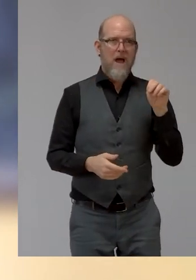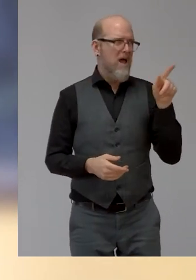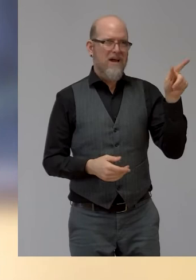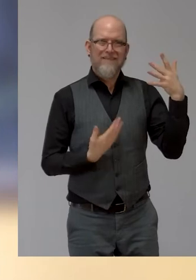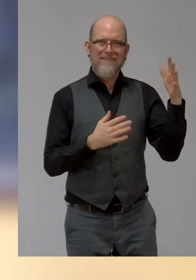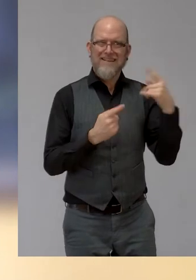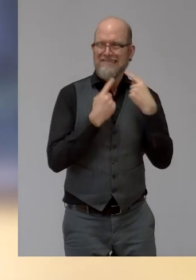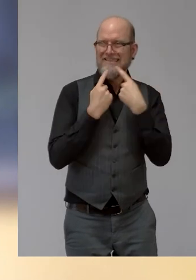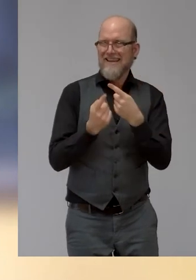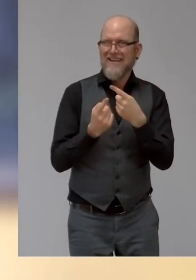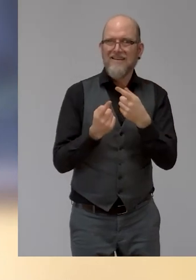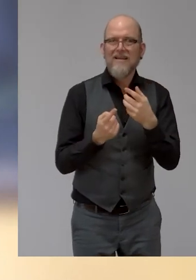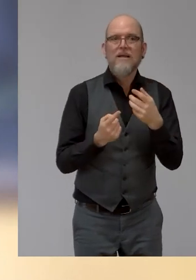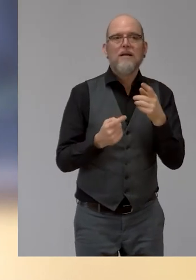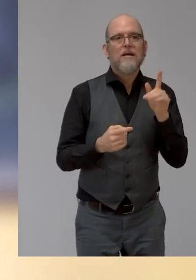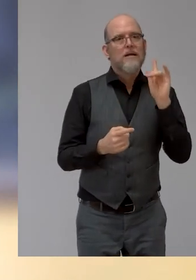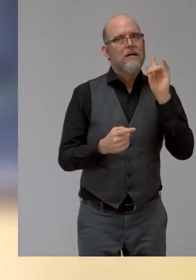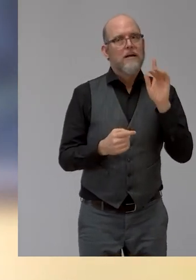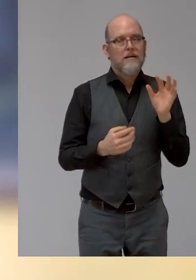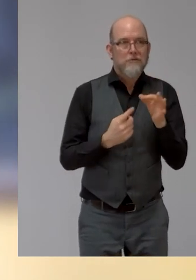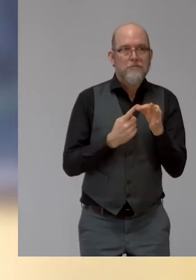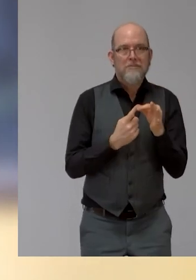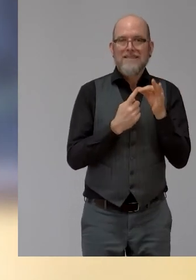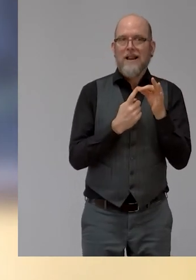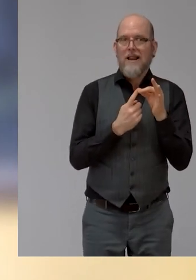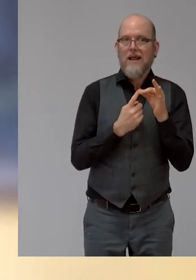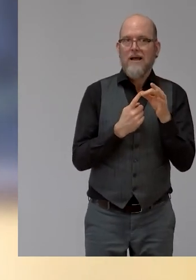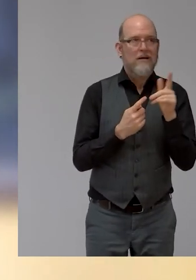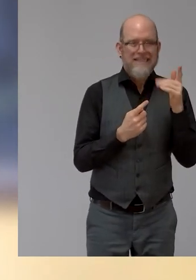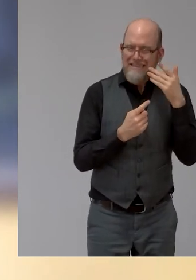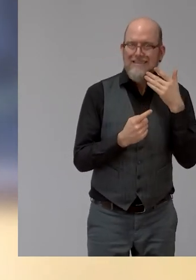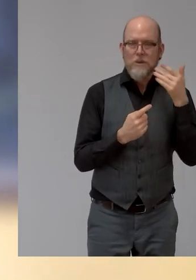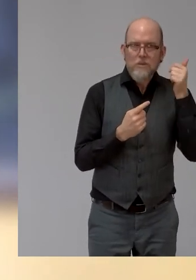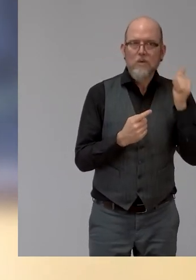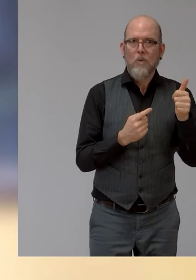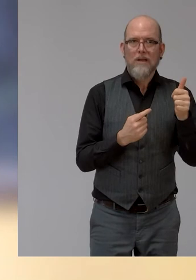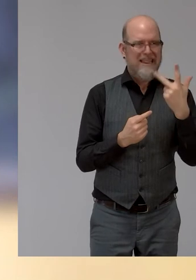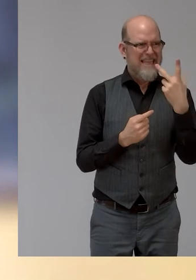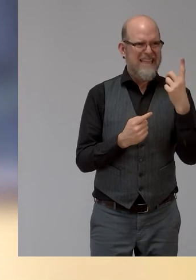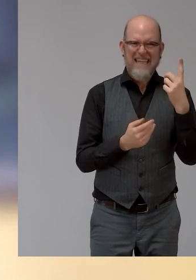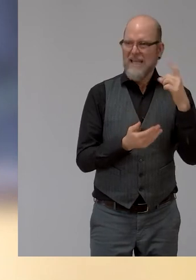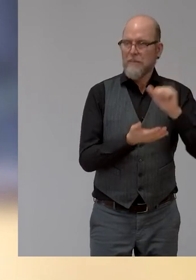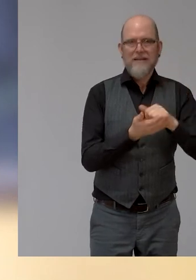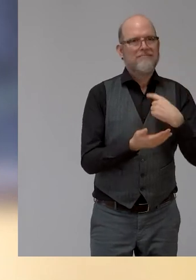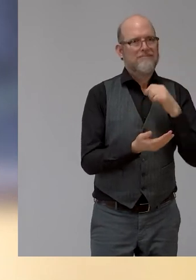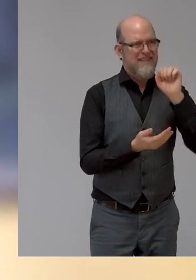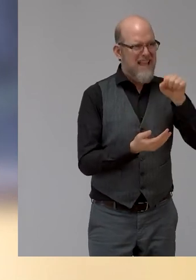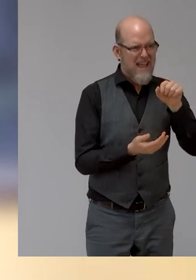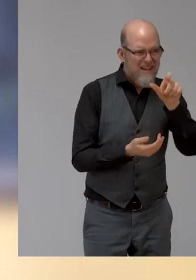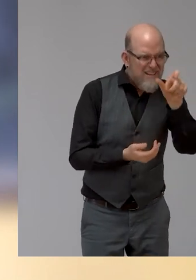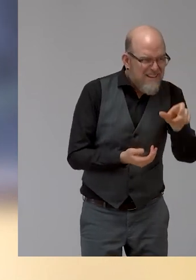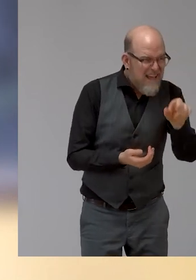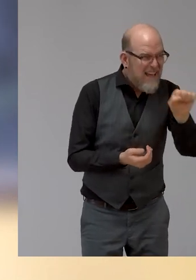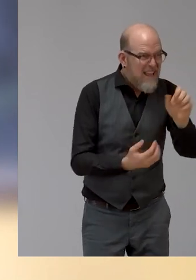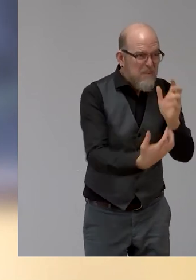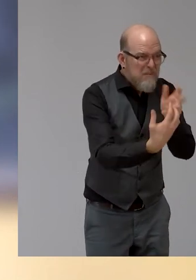of 3D printing, that you can customize parts. Also, you can get complex geometries. Now, as far